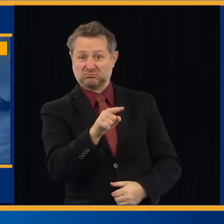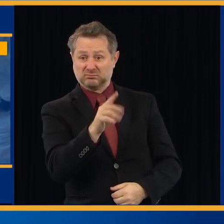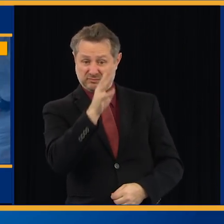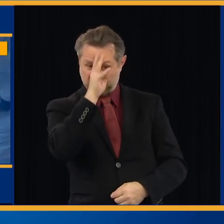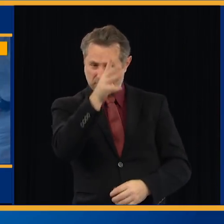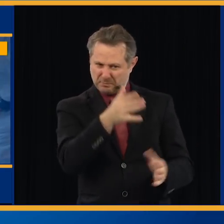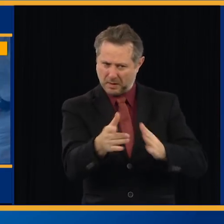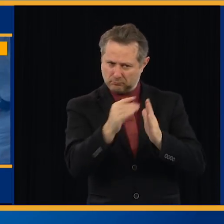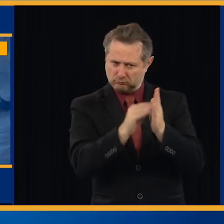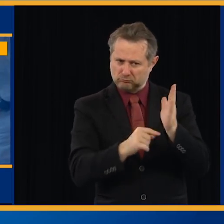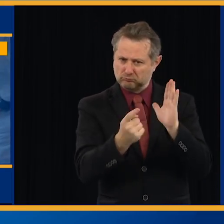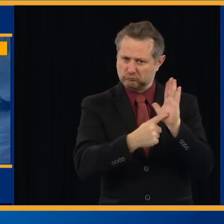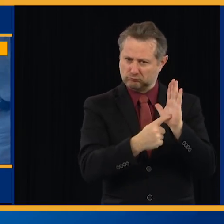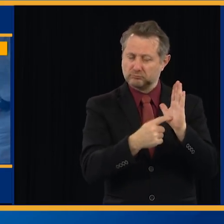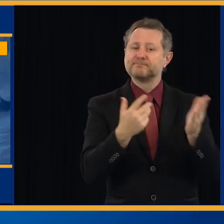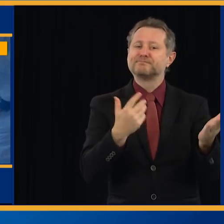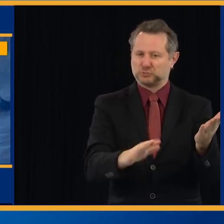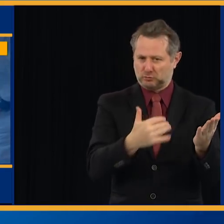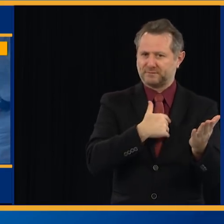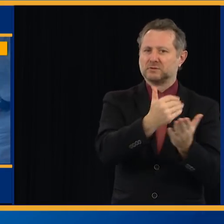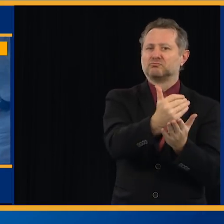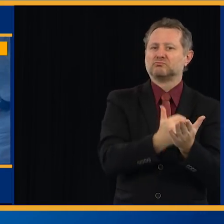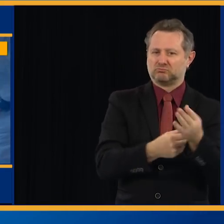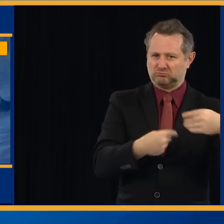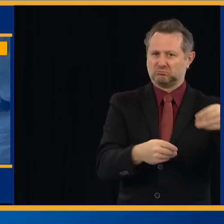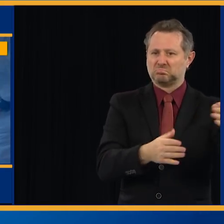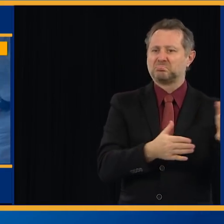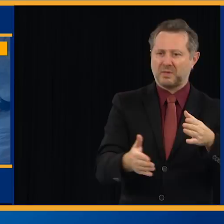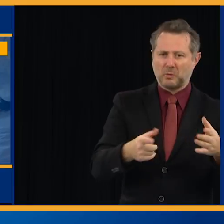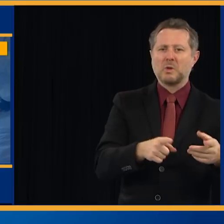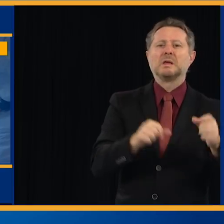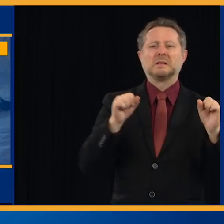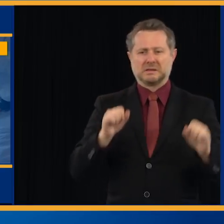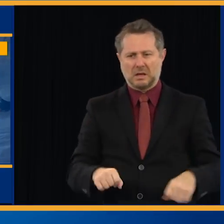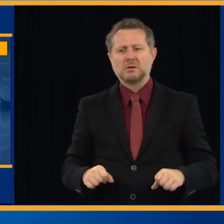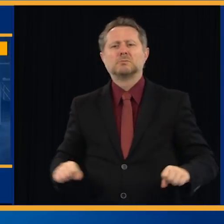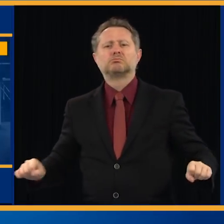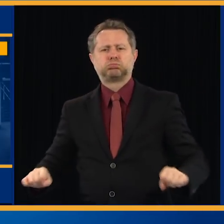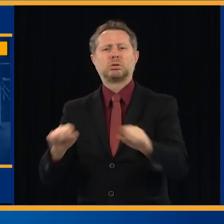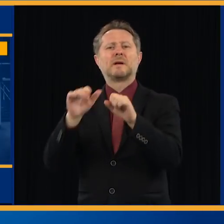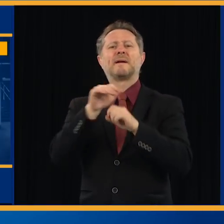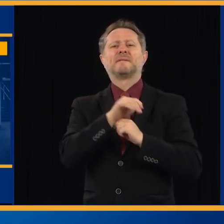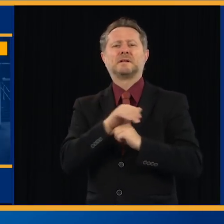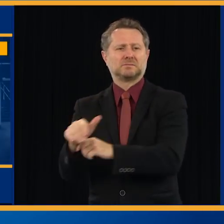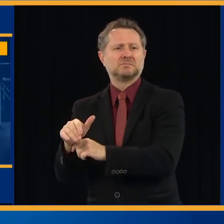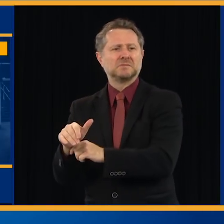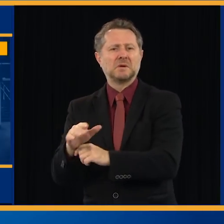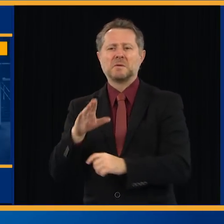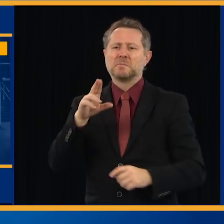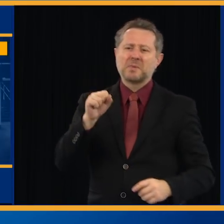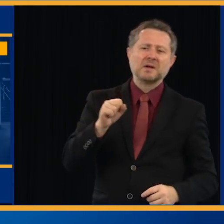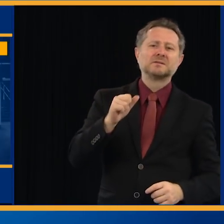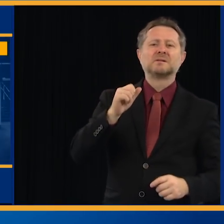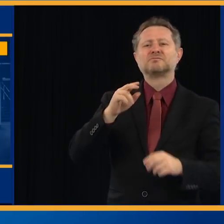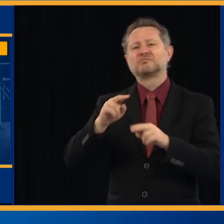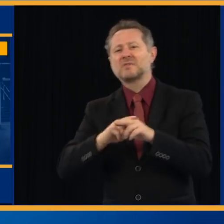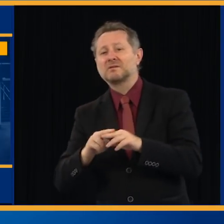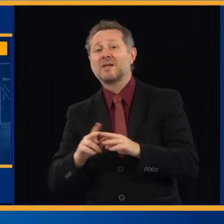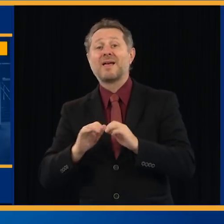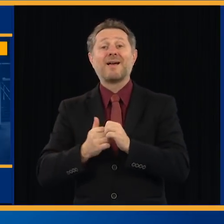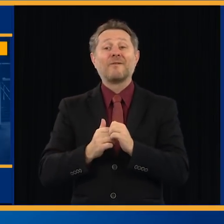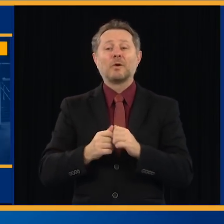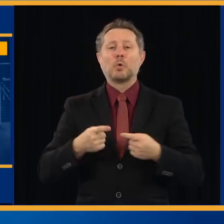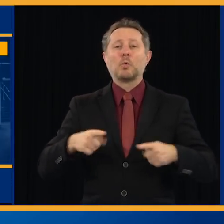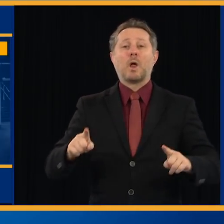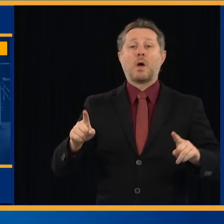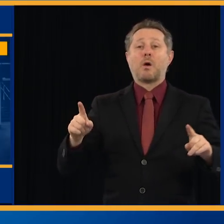plan. They can disinfect all trains and buses every night. It can best be done by stopping train service from 1